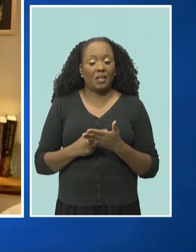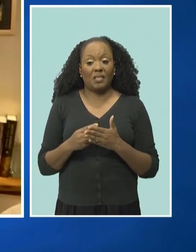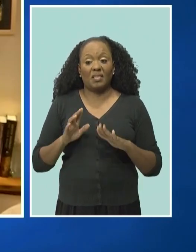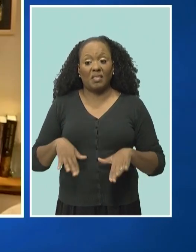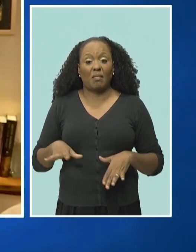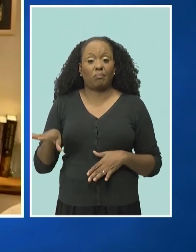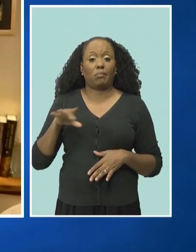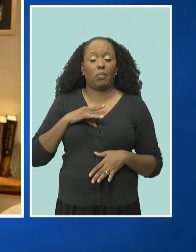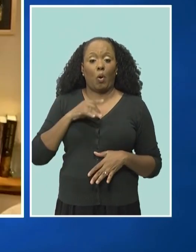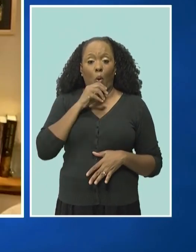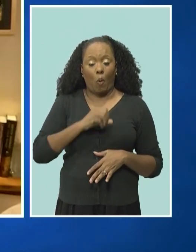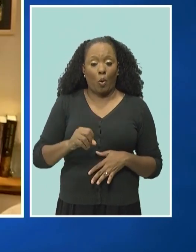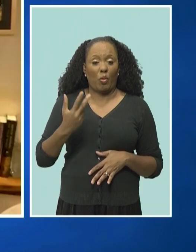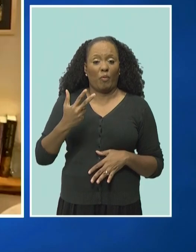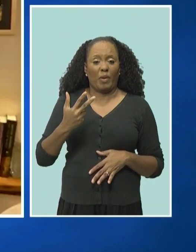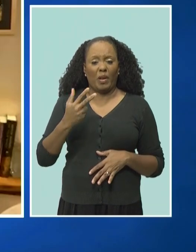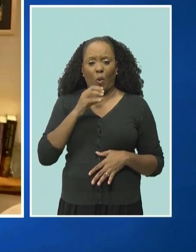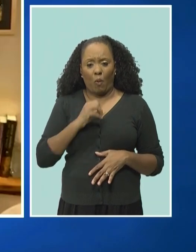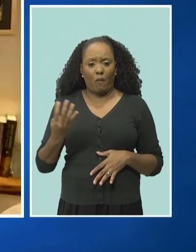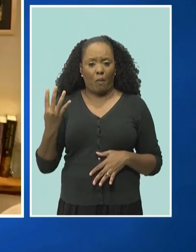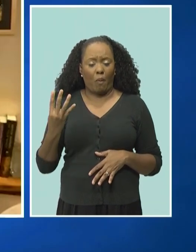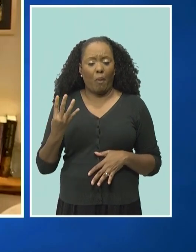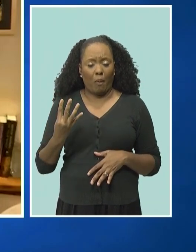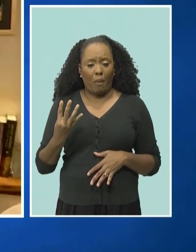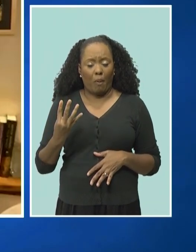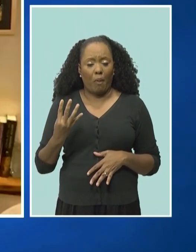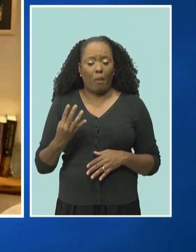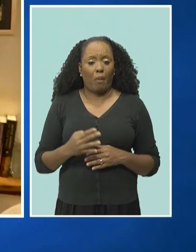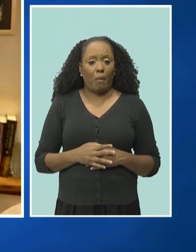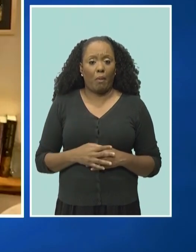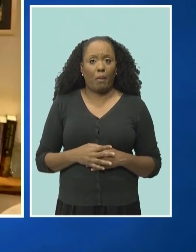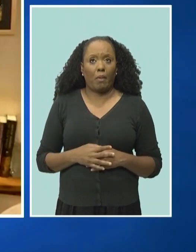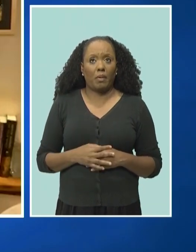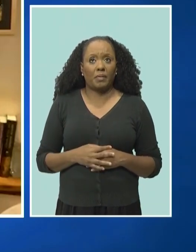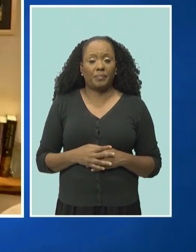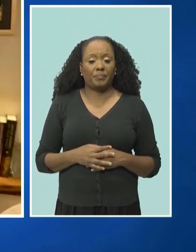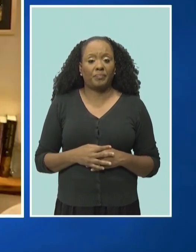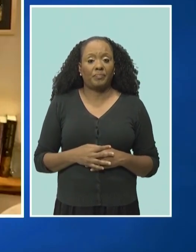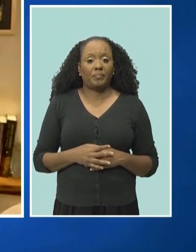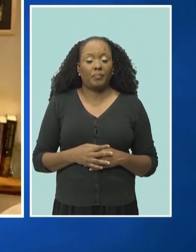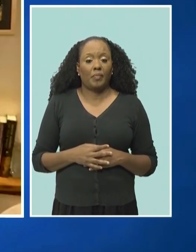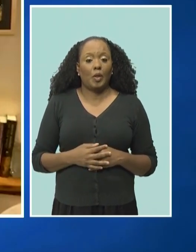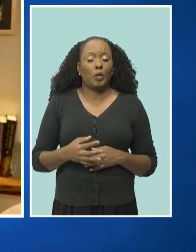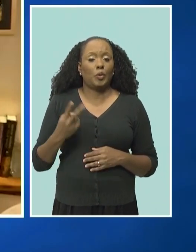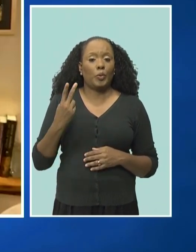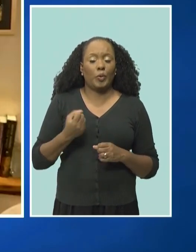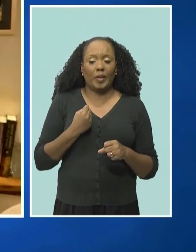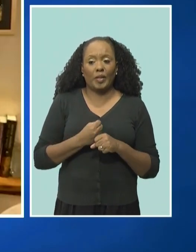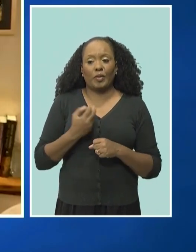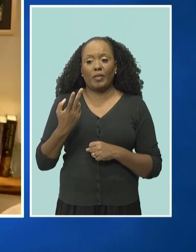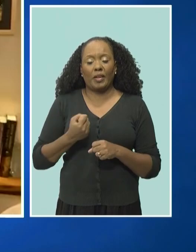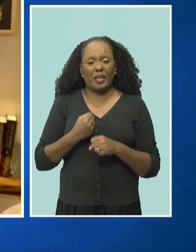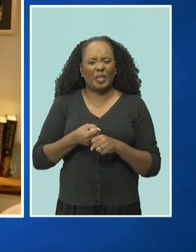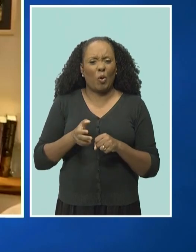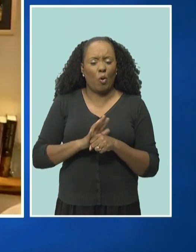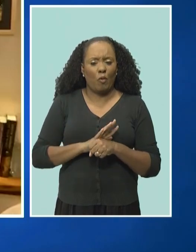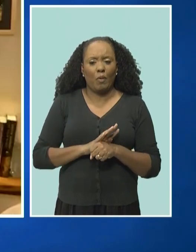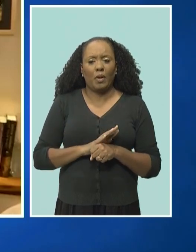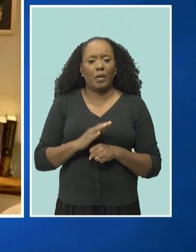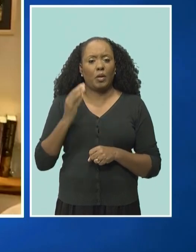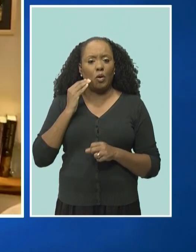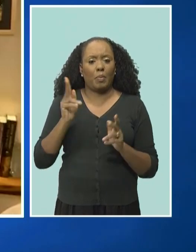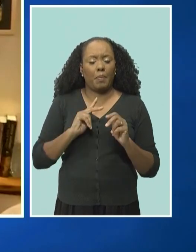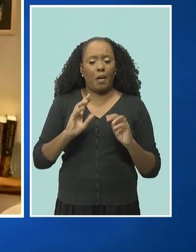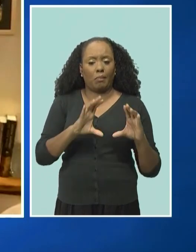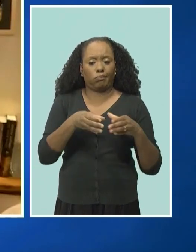years. Now, with people being isolated for a few years, instead of just having a vulnerable population